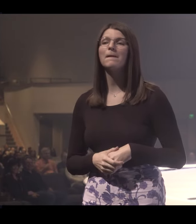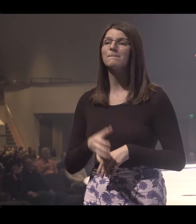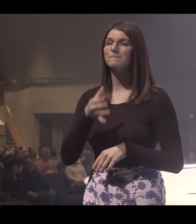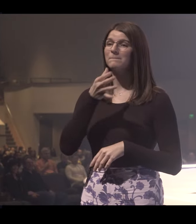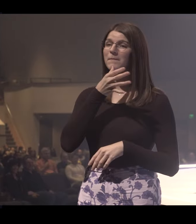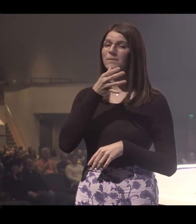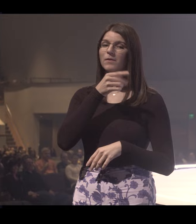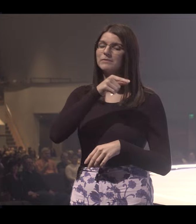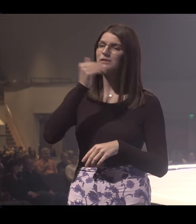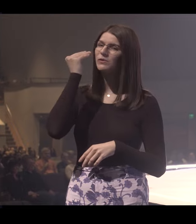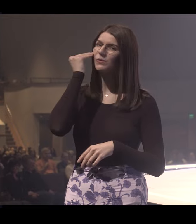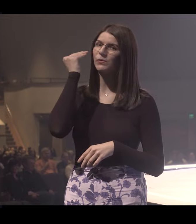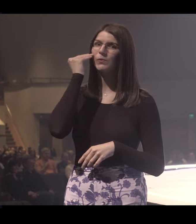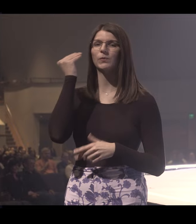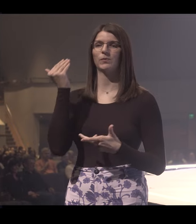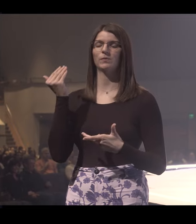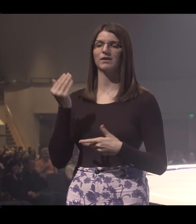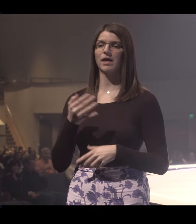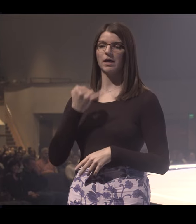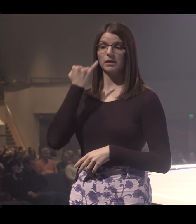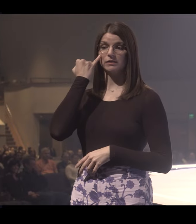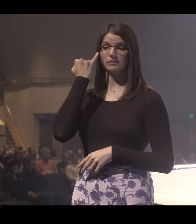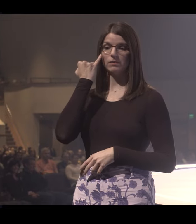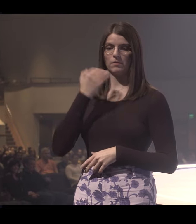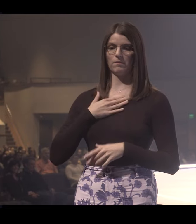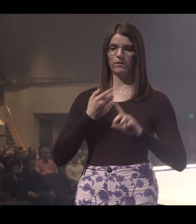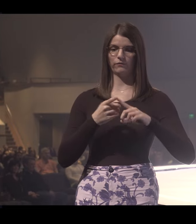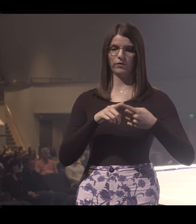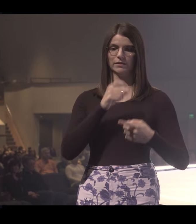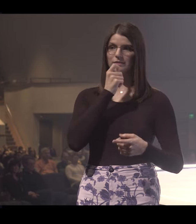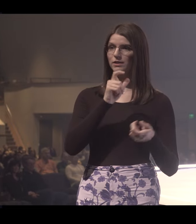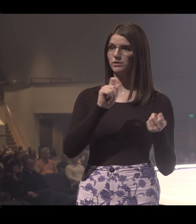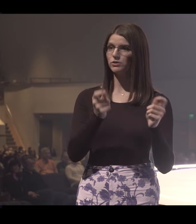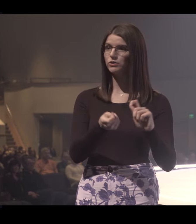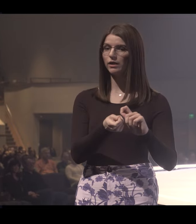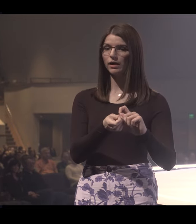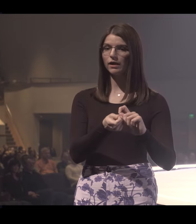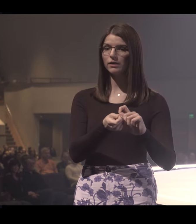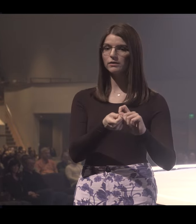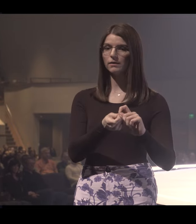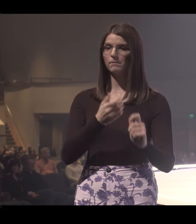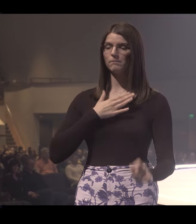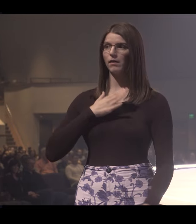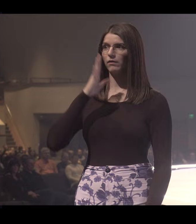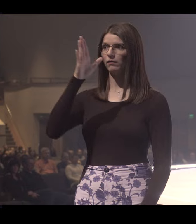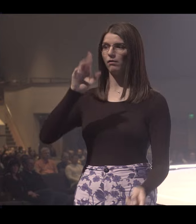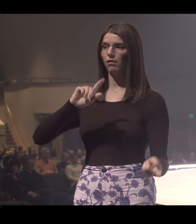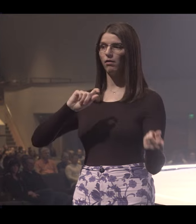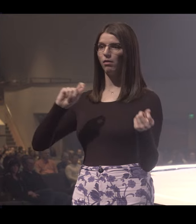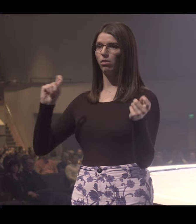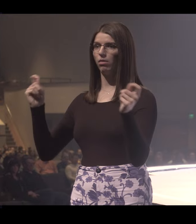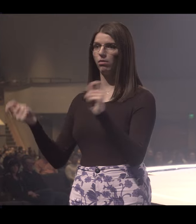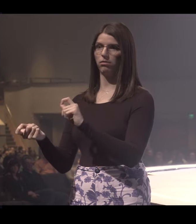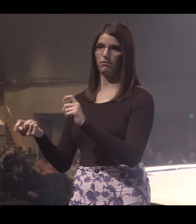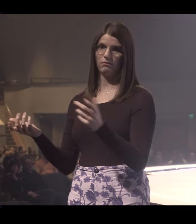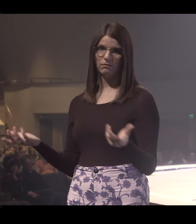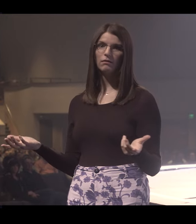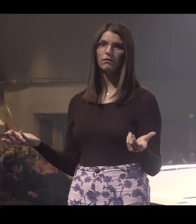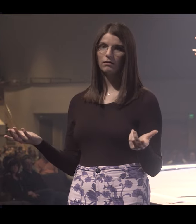What my mom knew is that if I didn't change my friends, it would change my future.